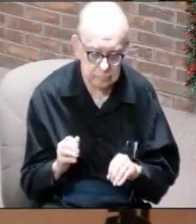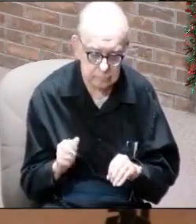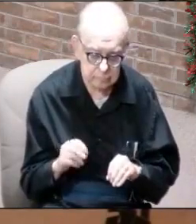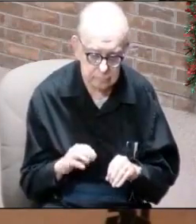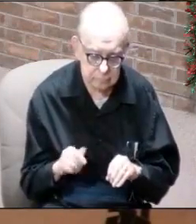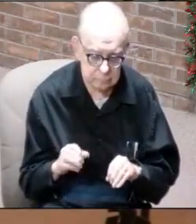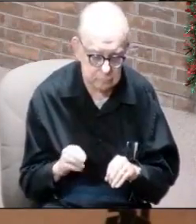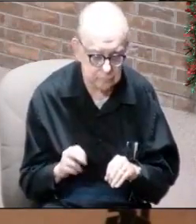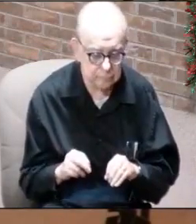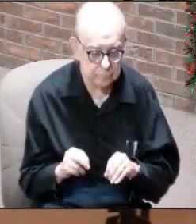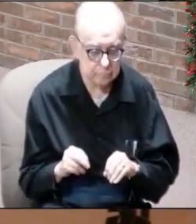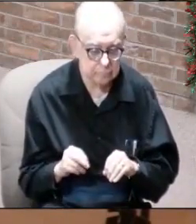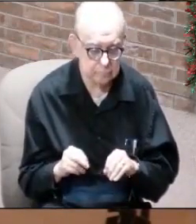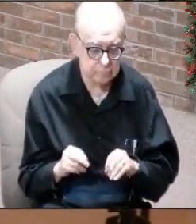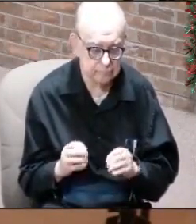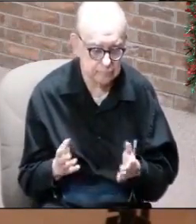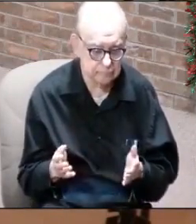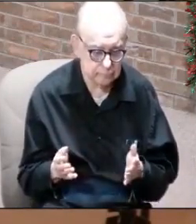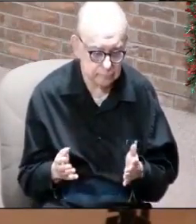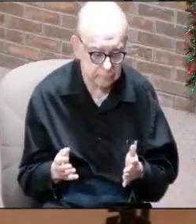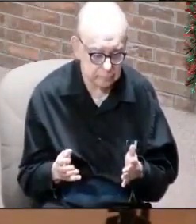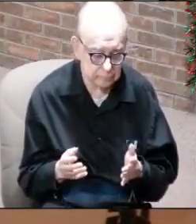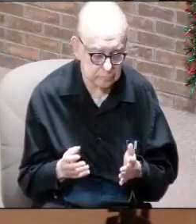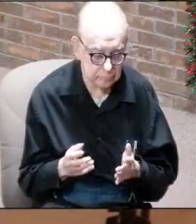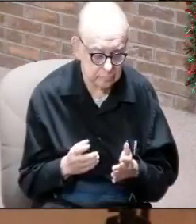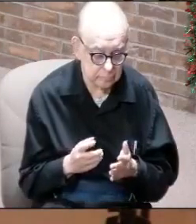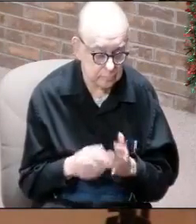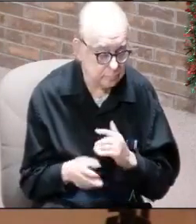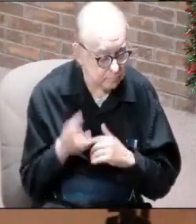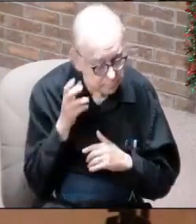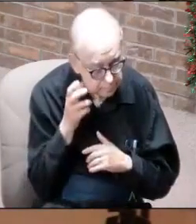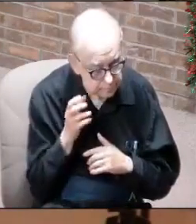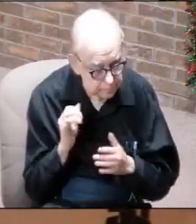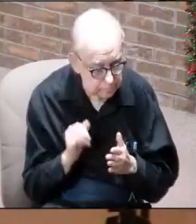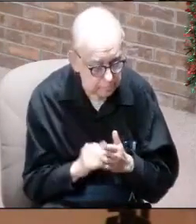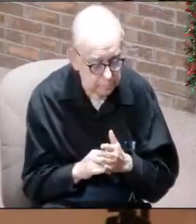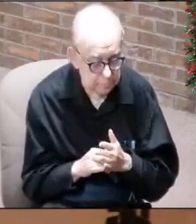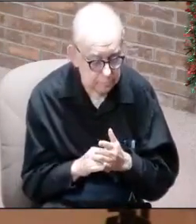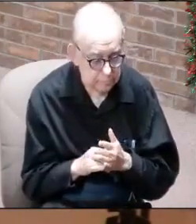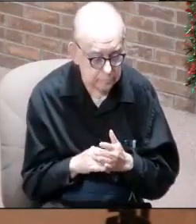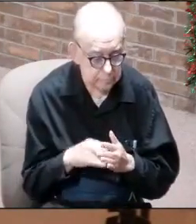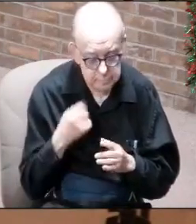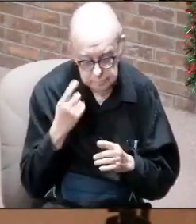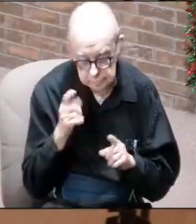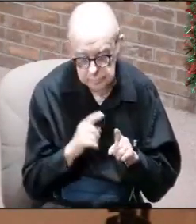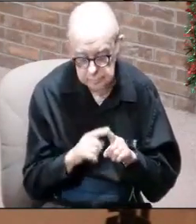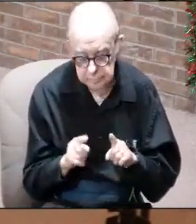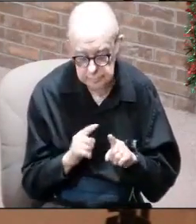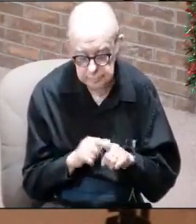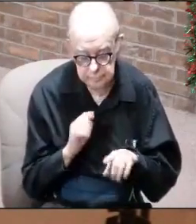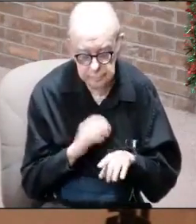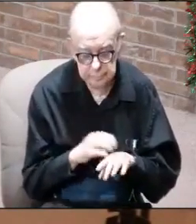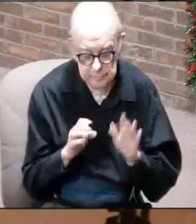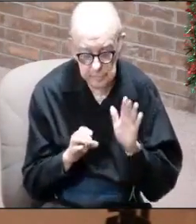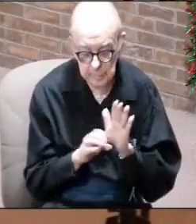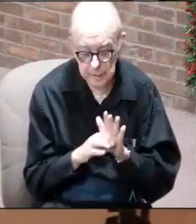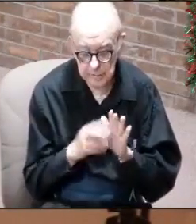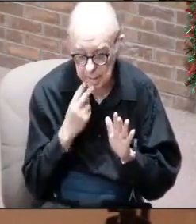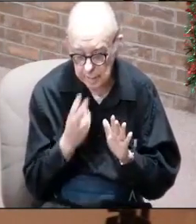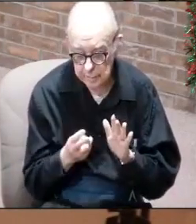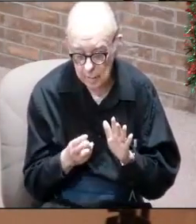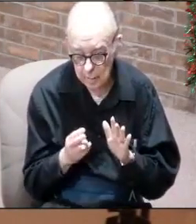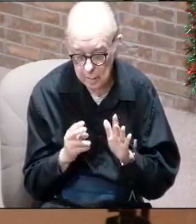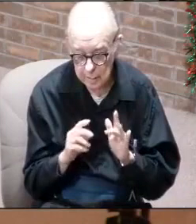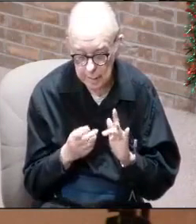You know? And here's what I heard. This sure looks different than the picture that I saw on the on